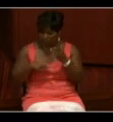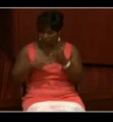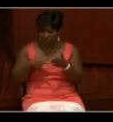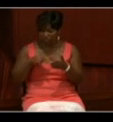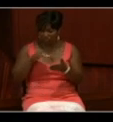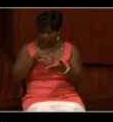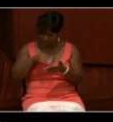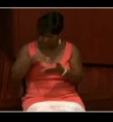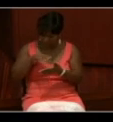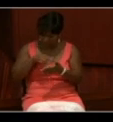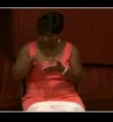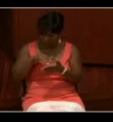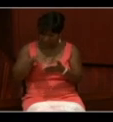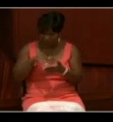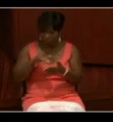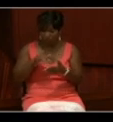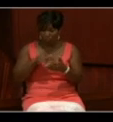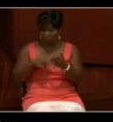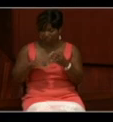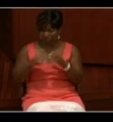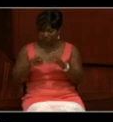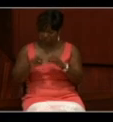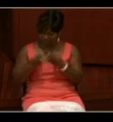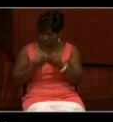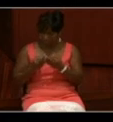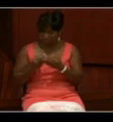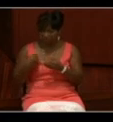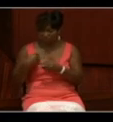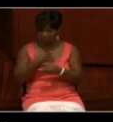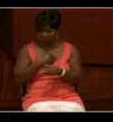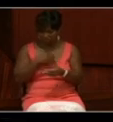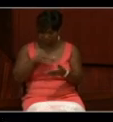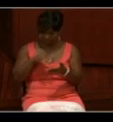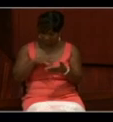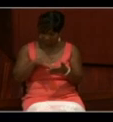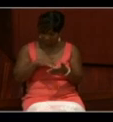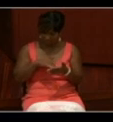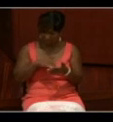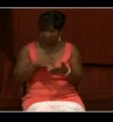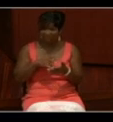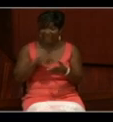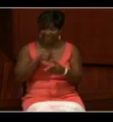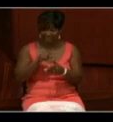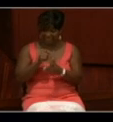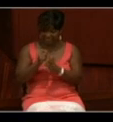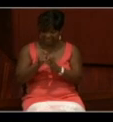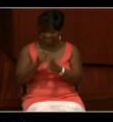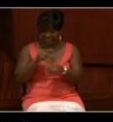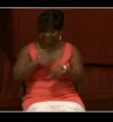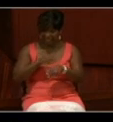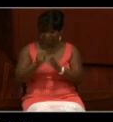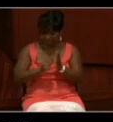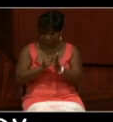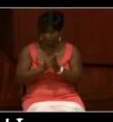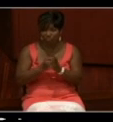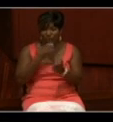has served on, and the time frames, then it's time to delve into the logs and see what you can find.